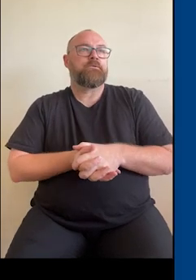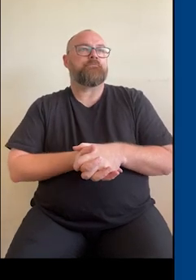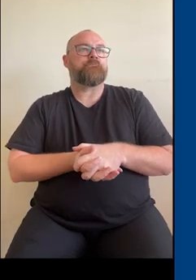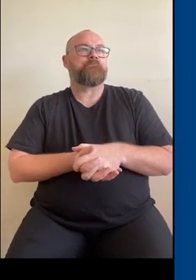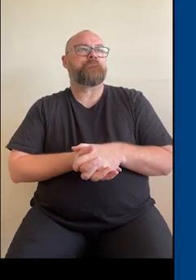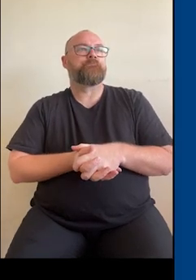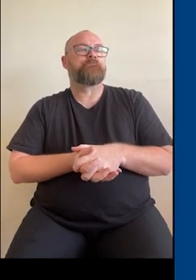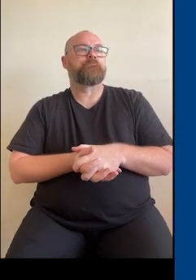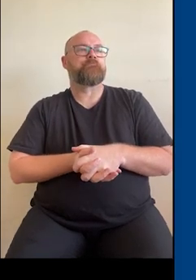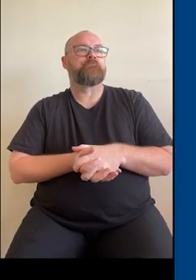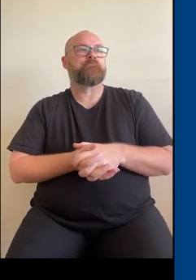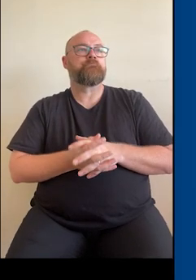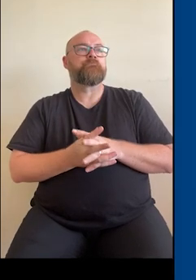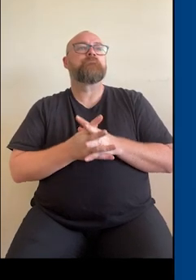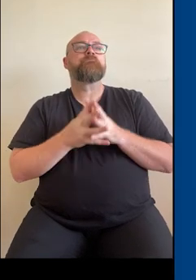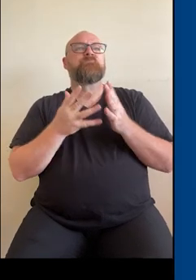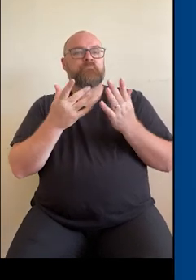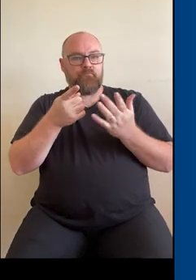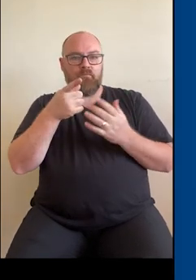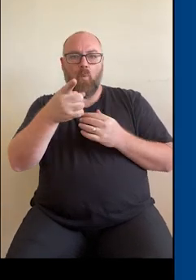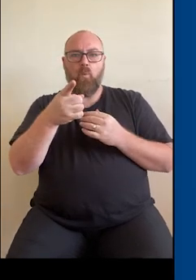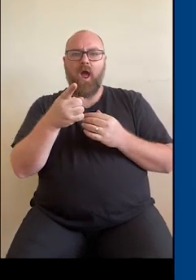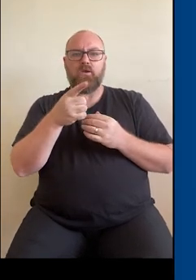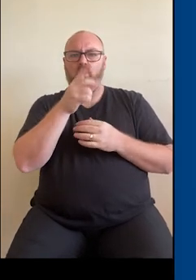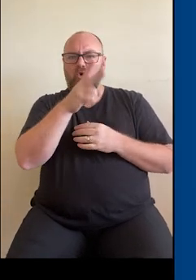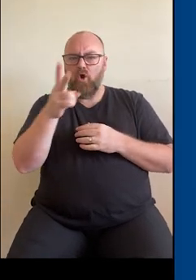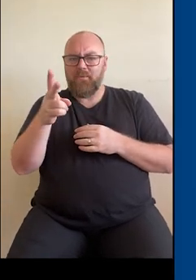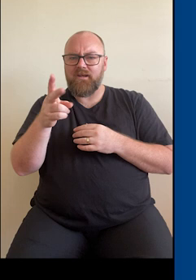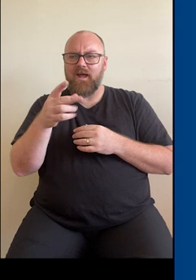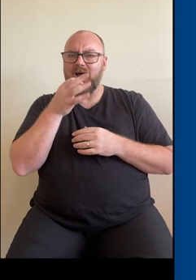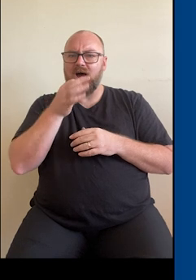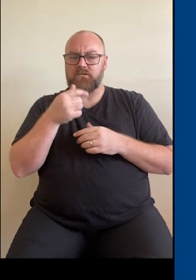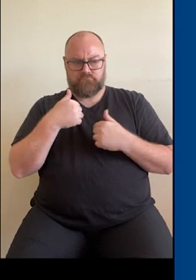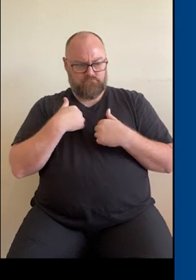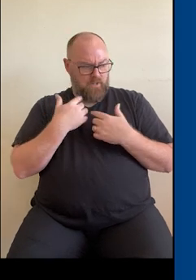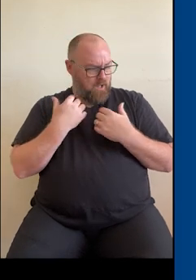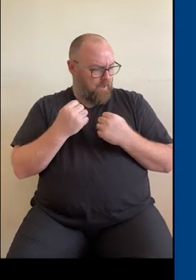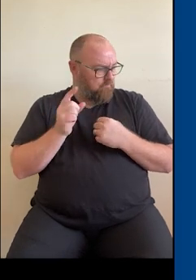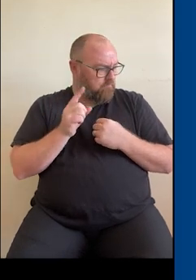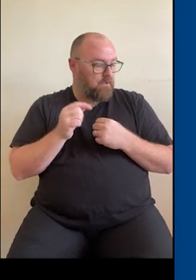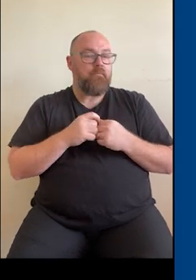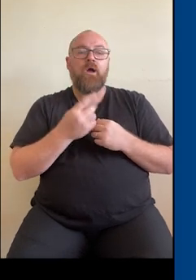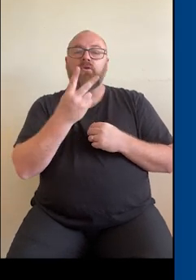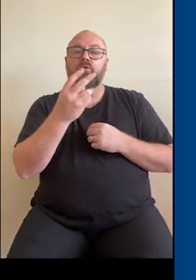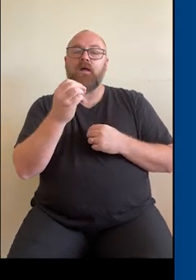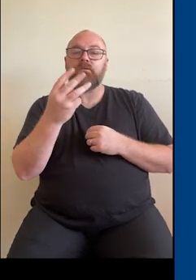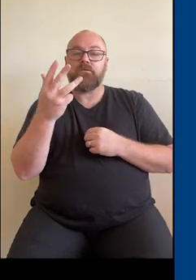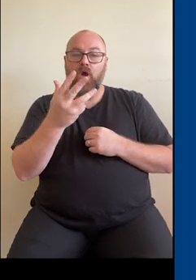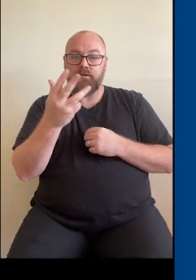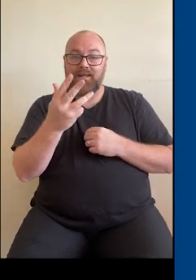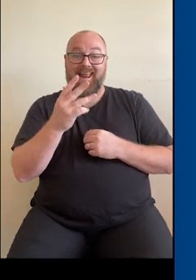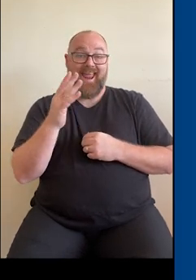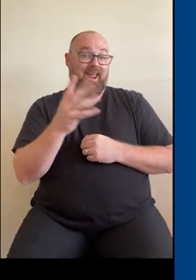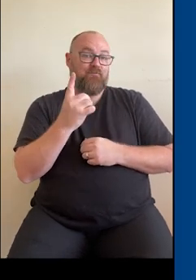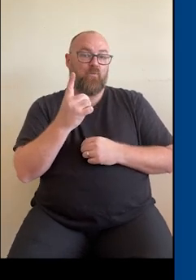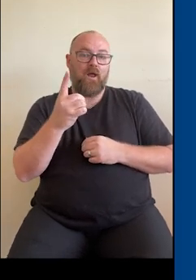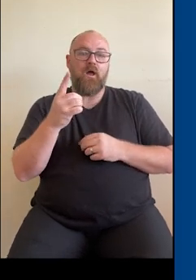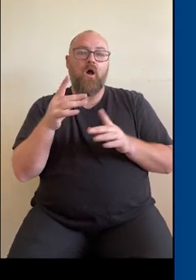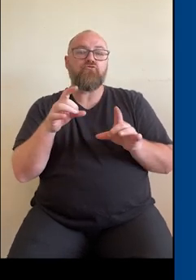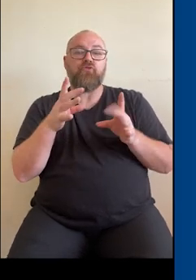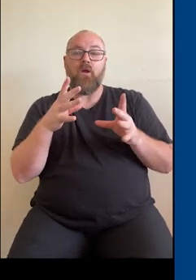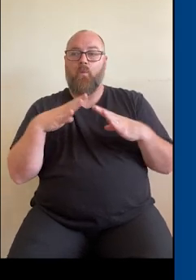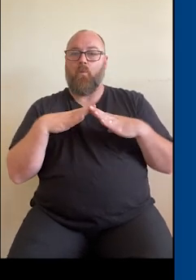A very common question is do I have a My Health Record? Well in 2019 everyone in Australia was